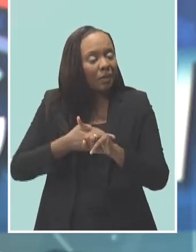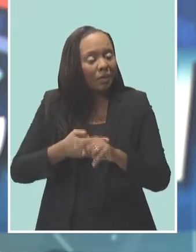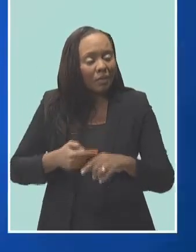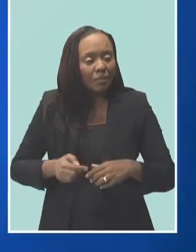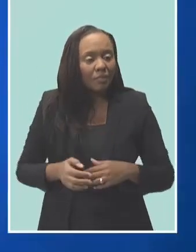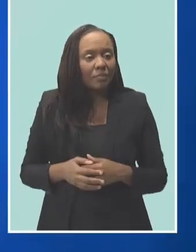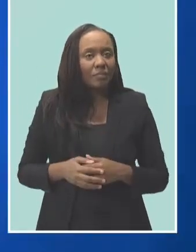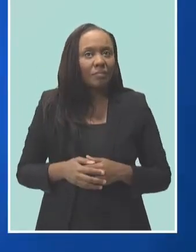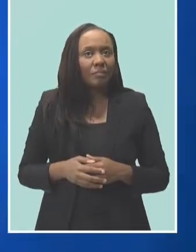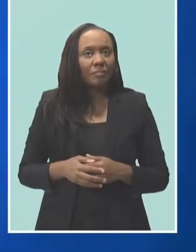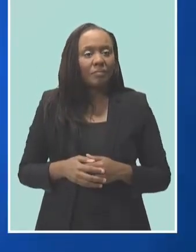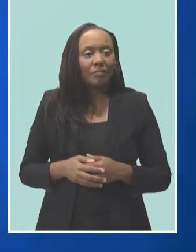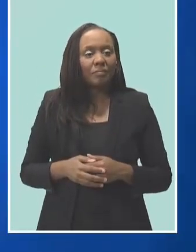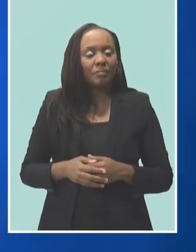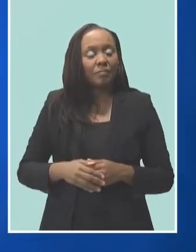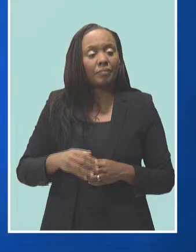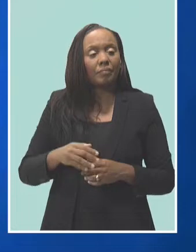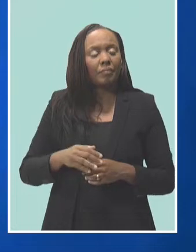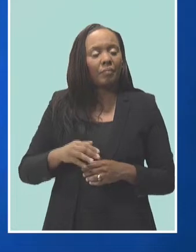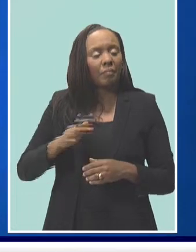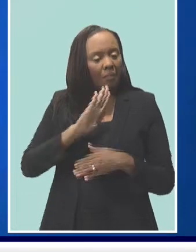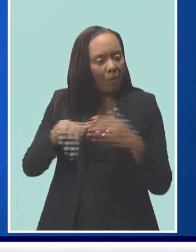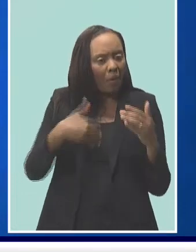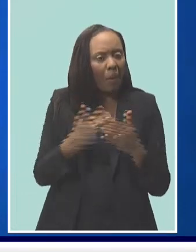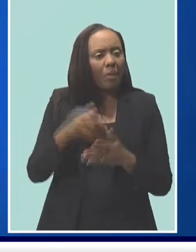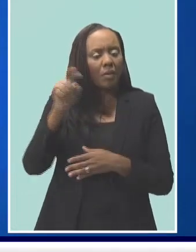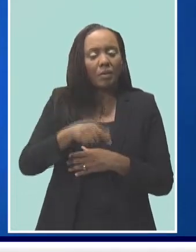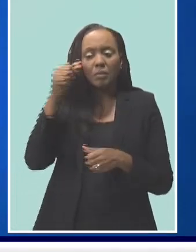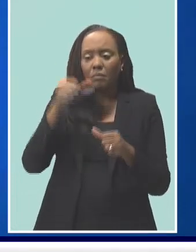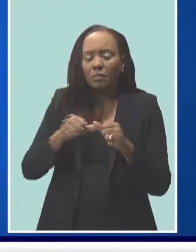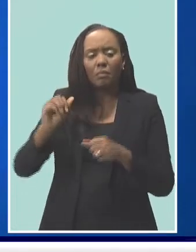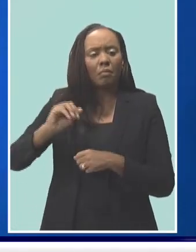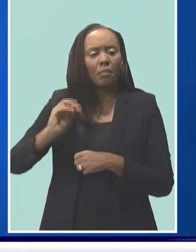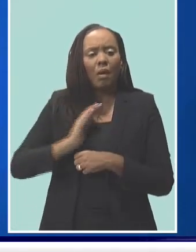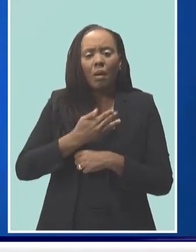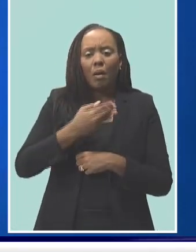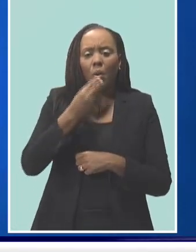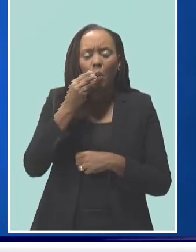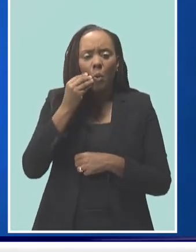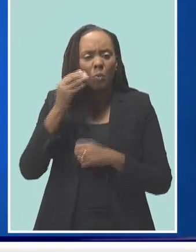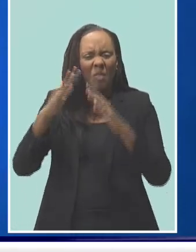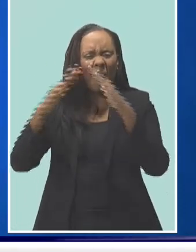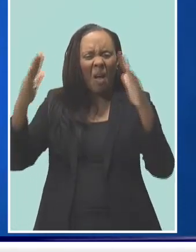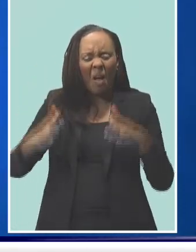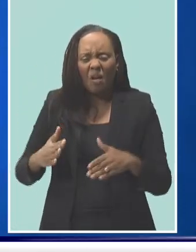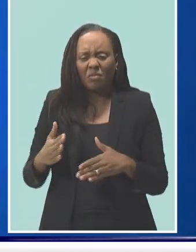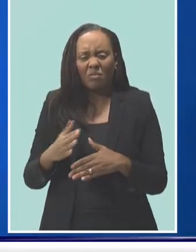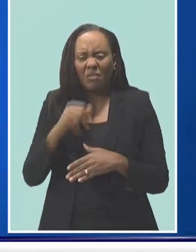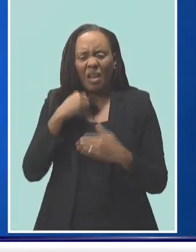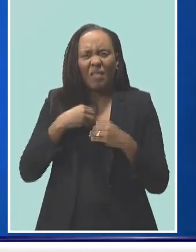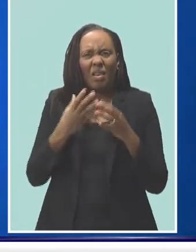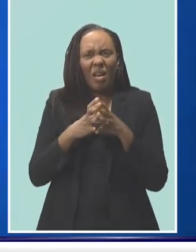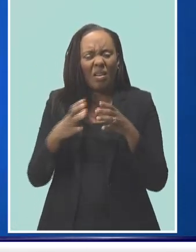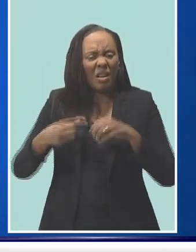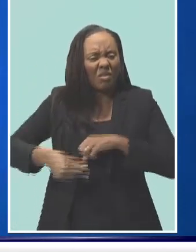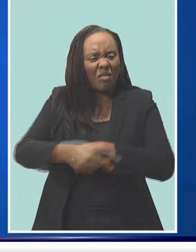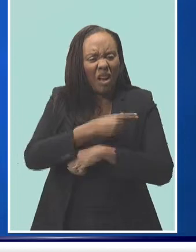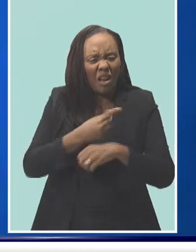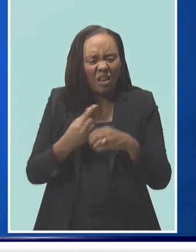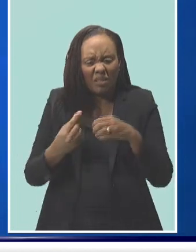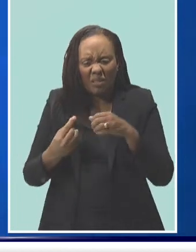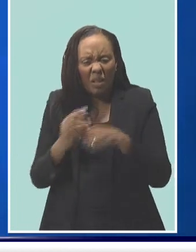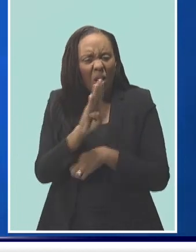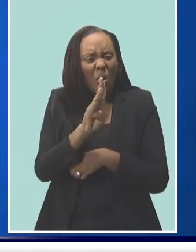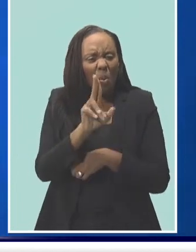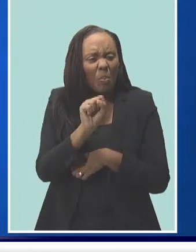We all need to ensure that our properties are as clear a bush as is possible and that our drains